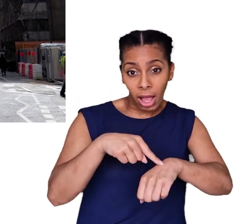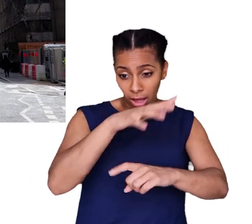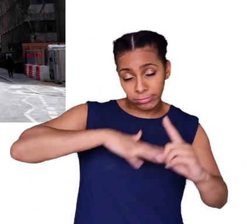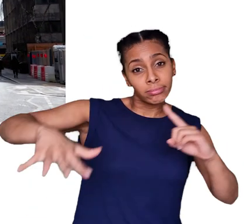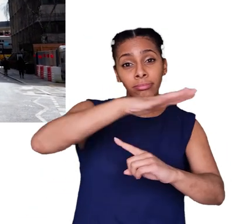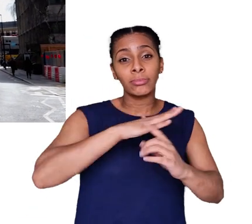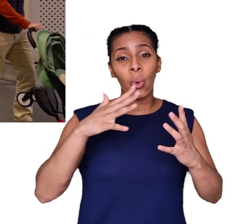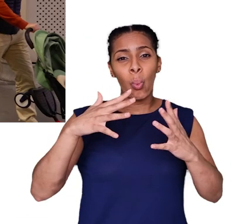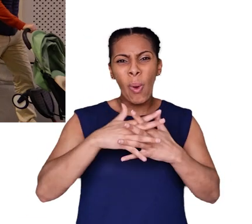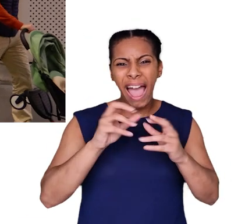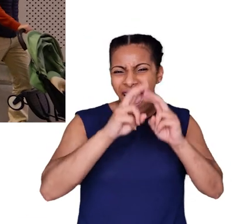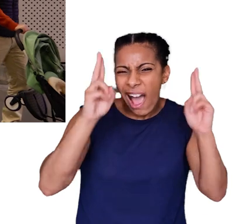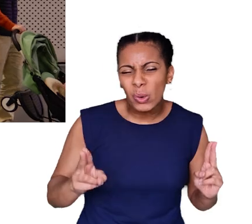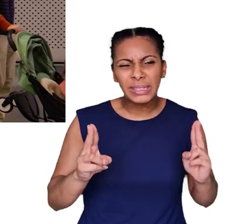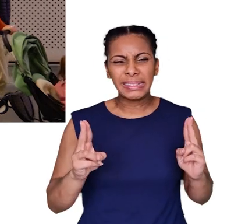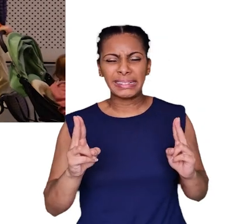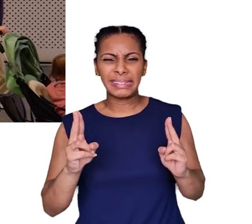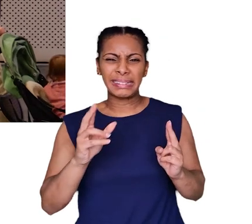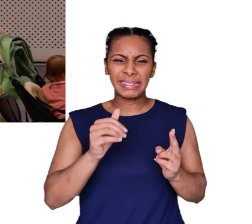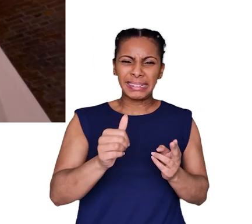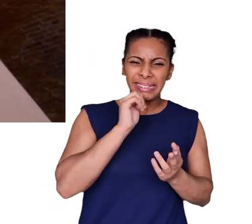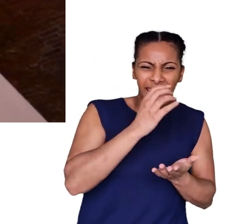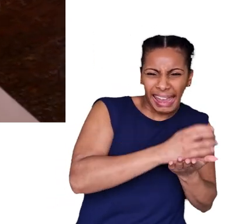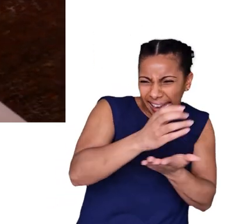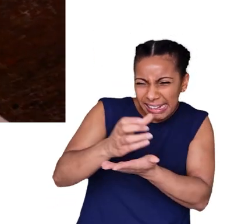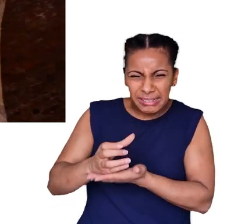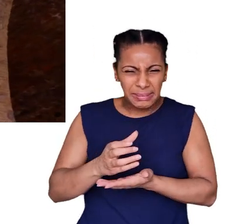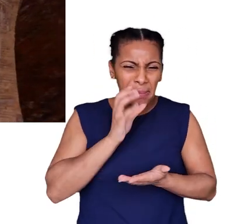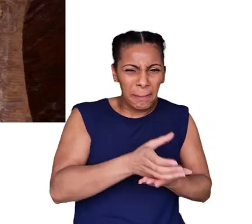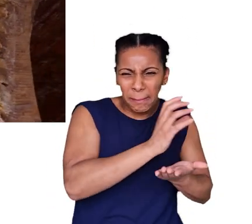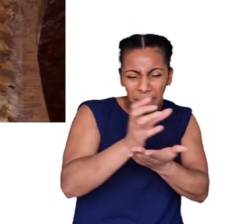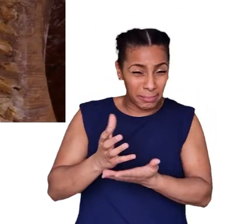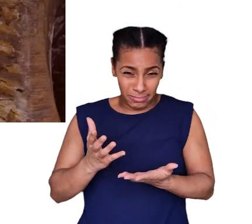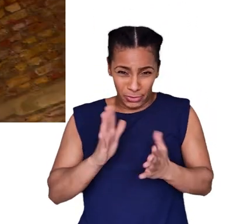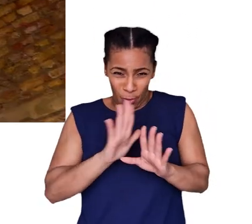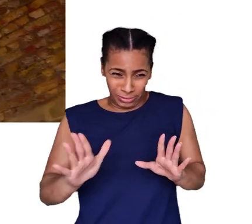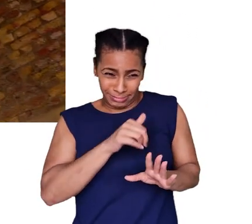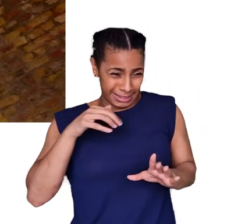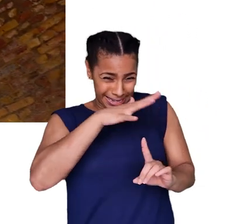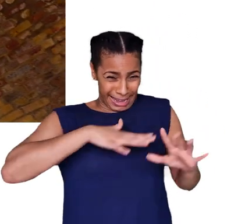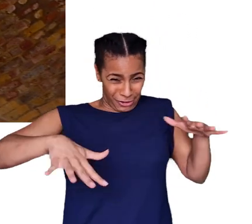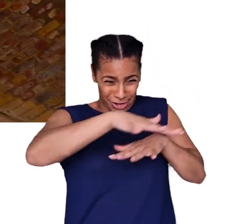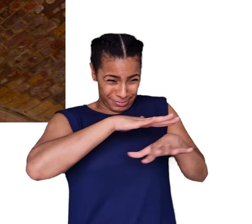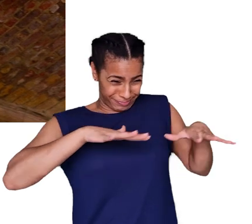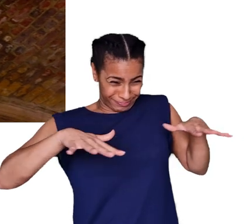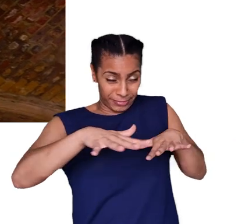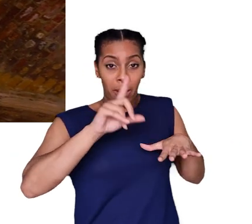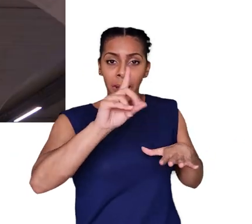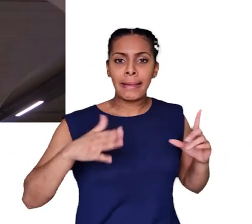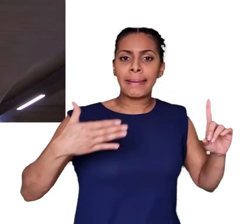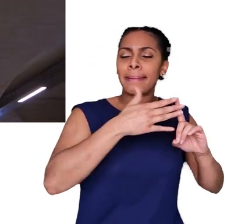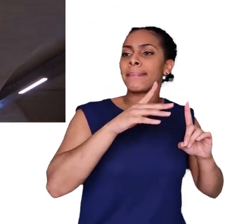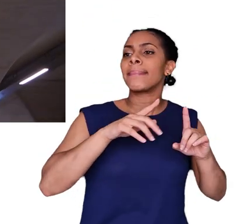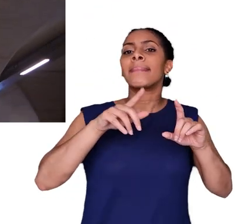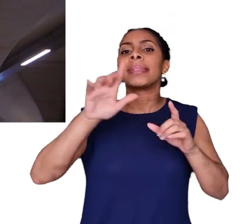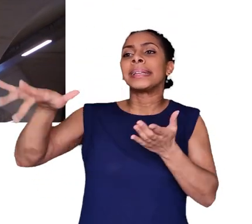warehouses and inns, and it wasn't the most desirable place to be, but it serviced the city of London on the other side of the river.